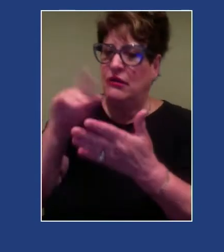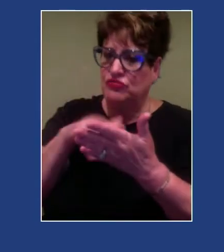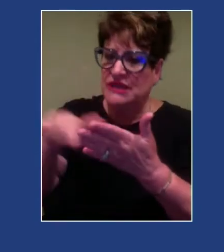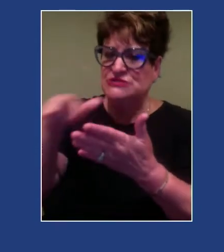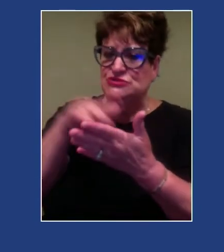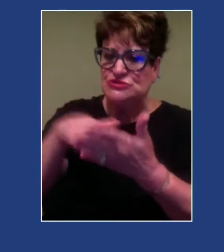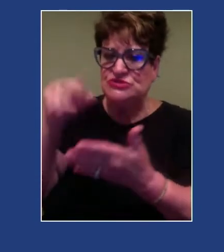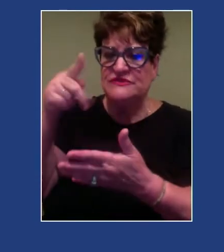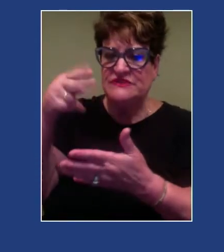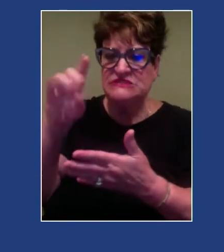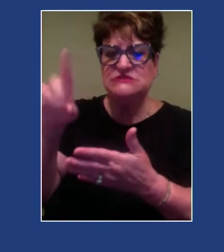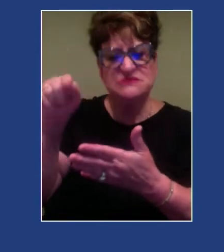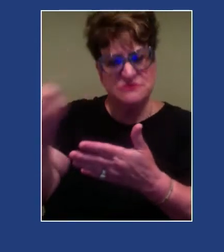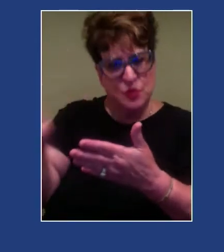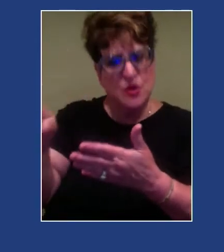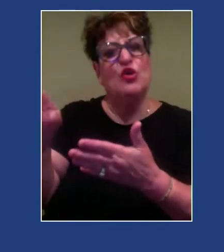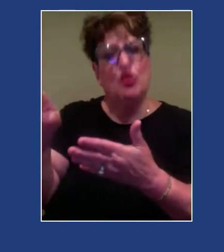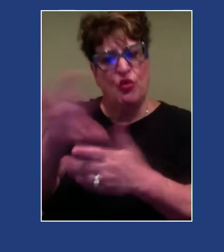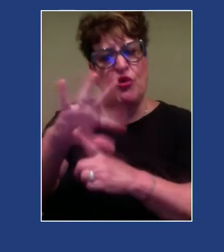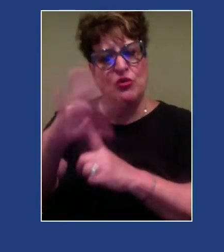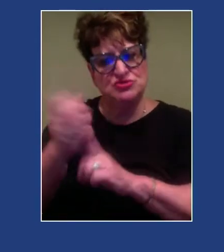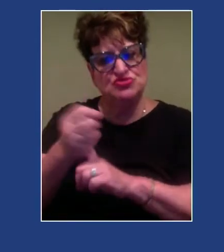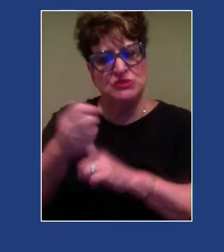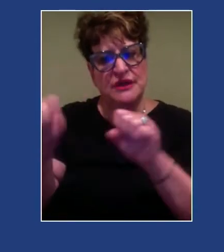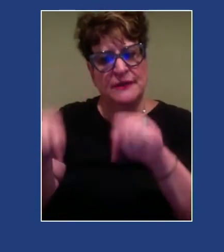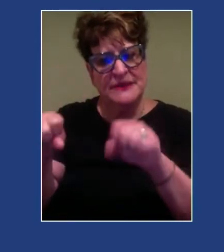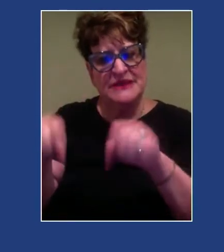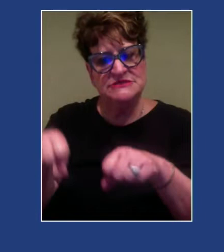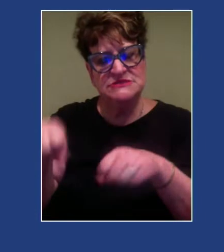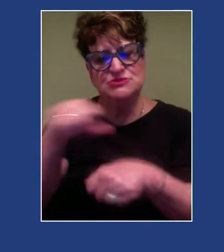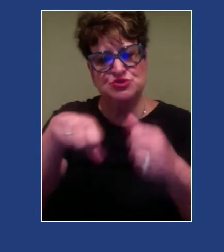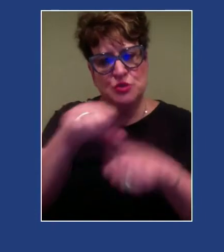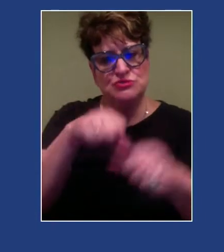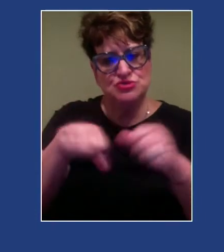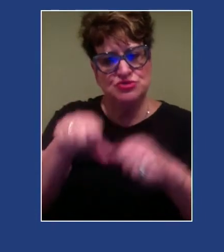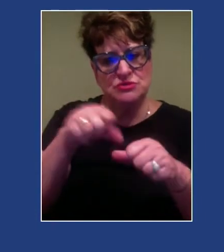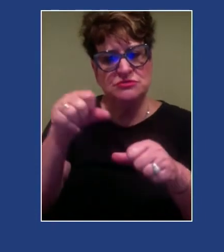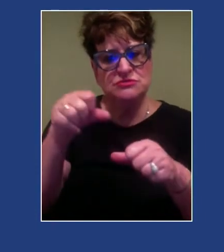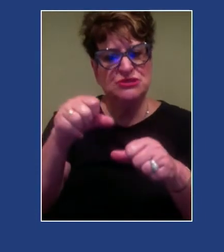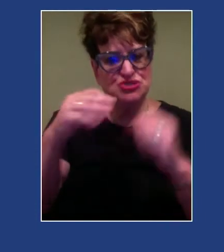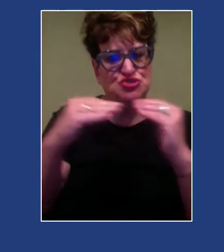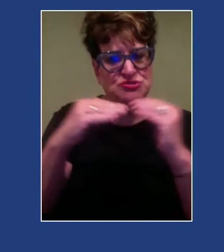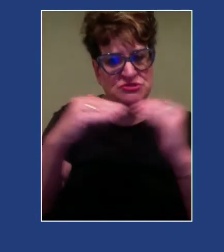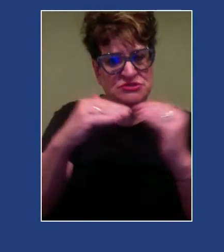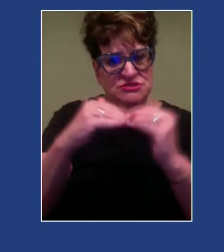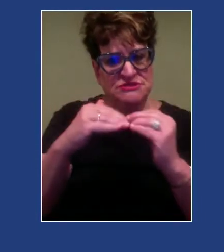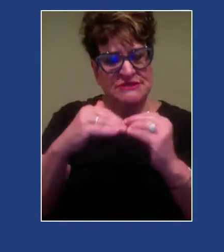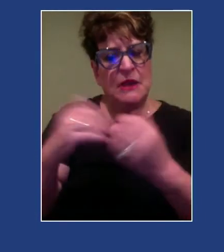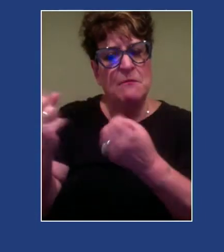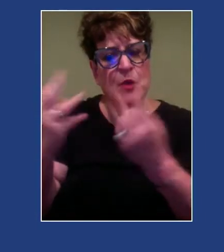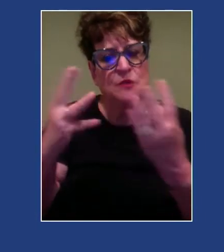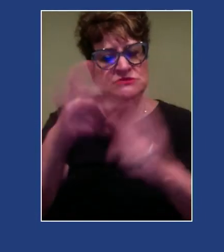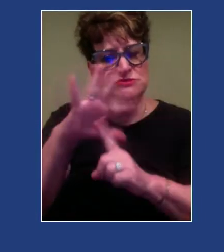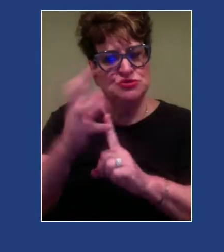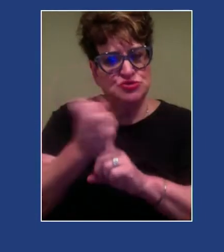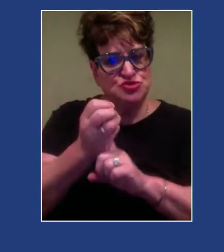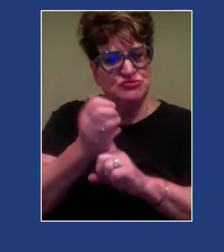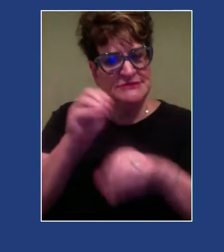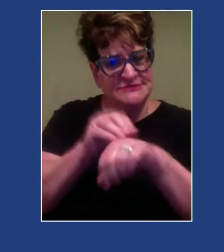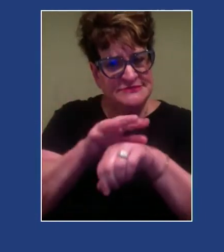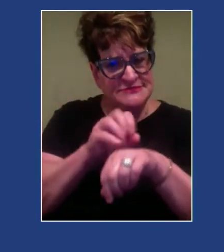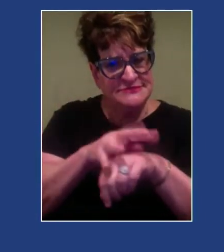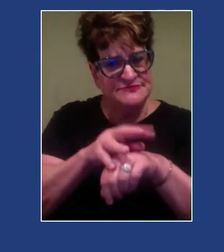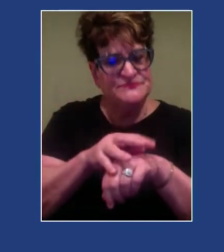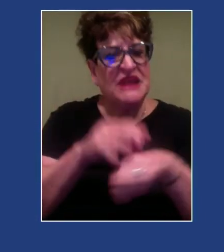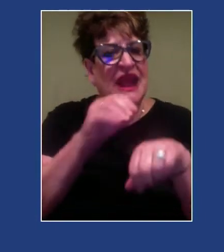cultural competence and social justice and multicultural counseling. They say counselors must strive to become